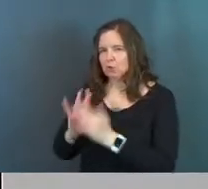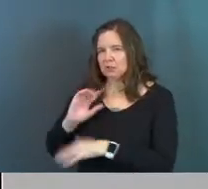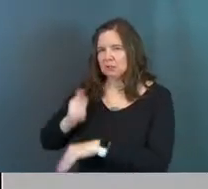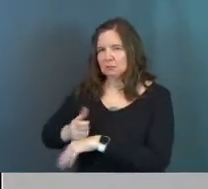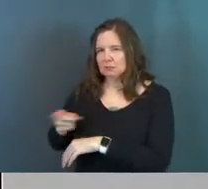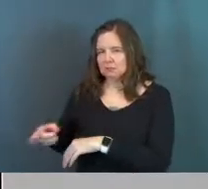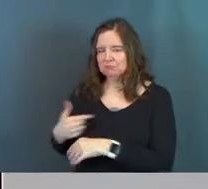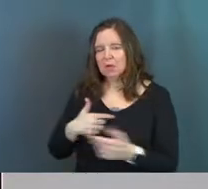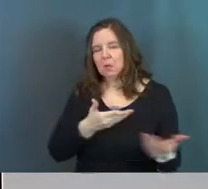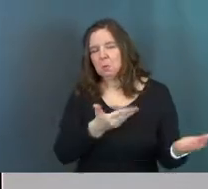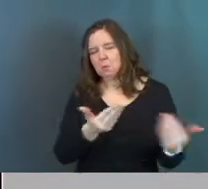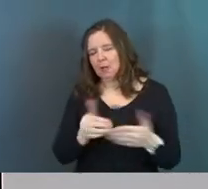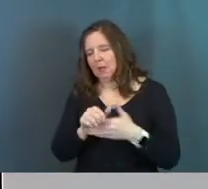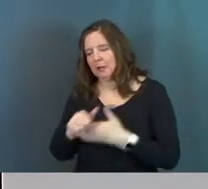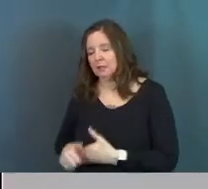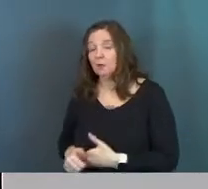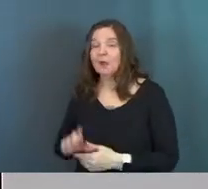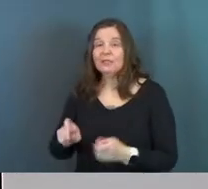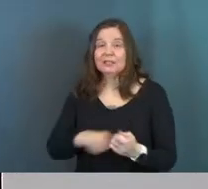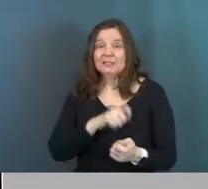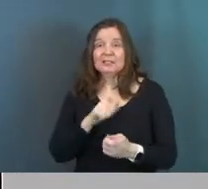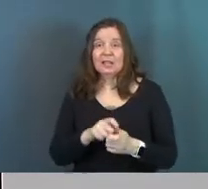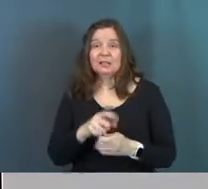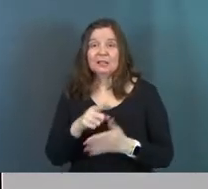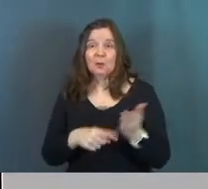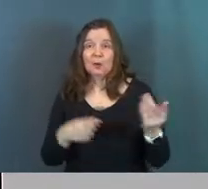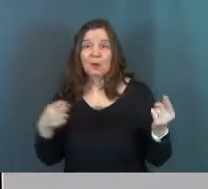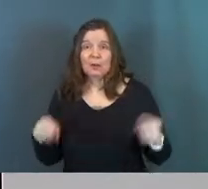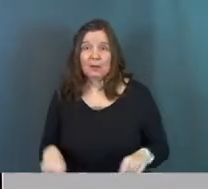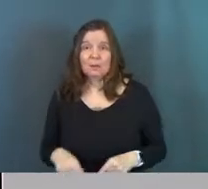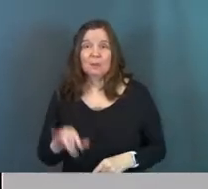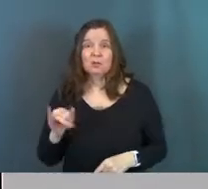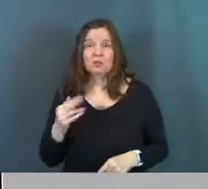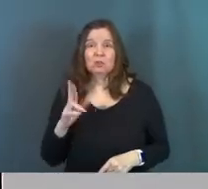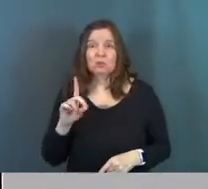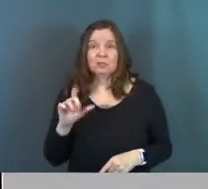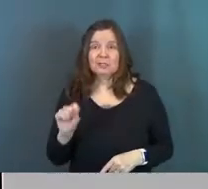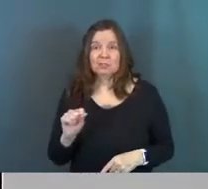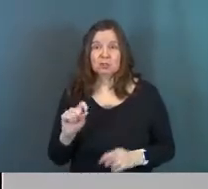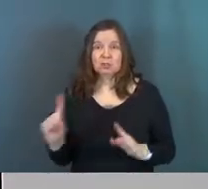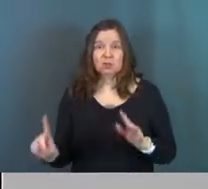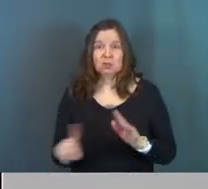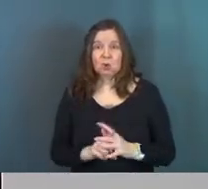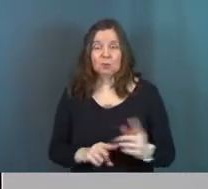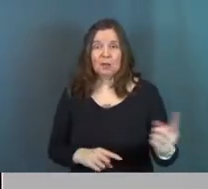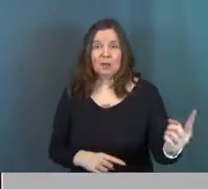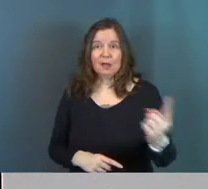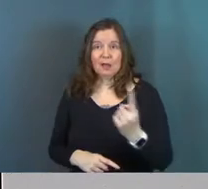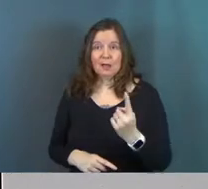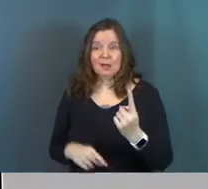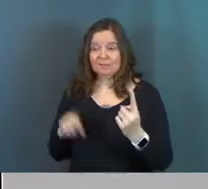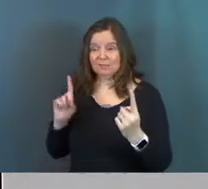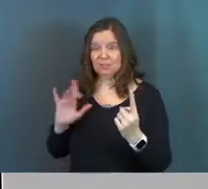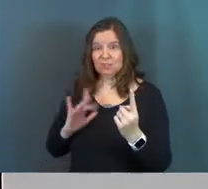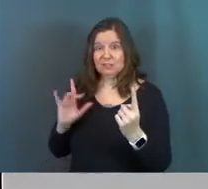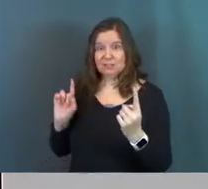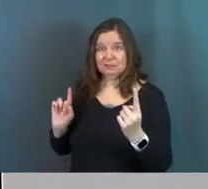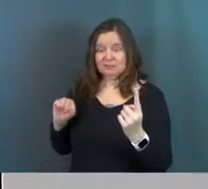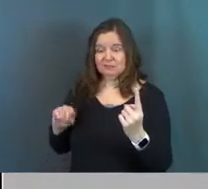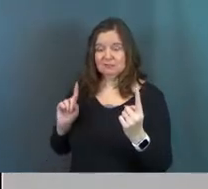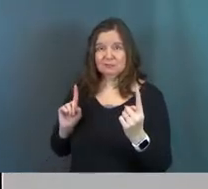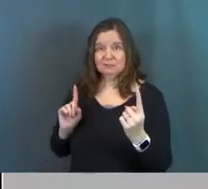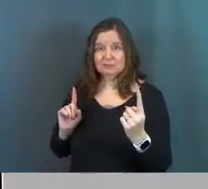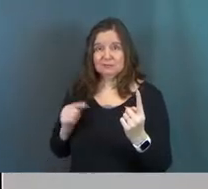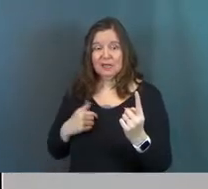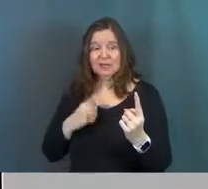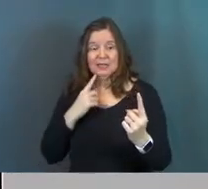at. I'll take you to him. And that's exactly what happens. Judas shows up. They find Jesus praying. And he says,